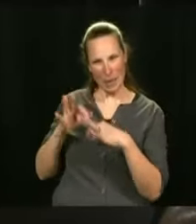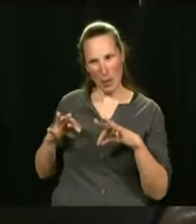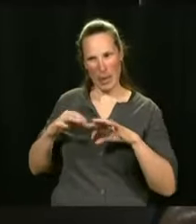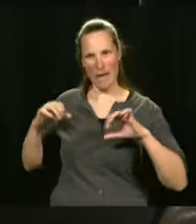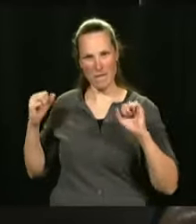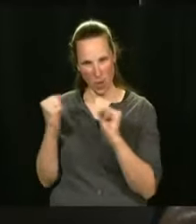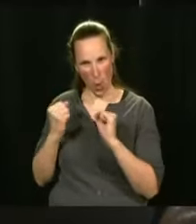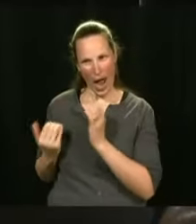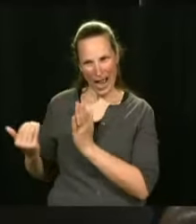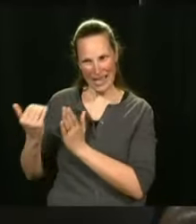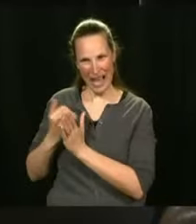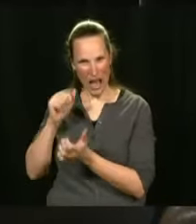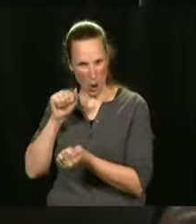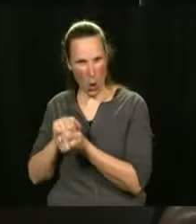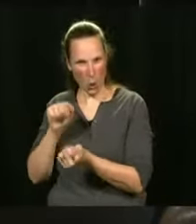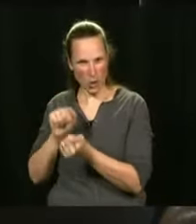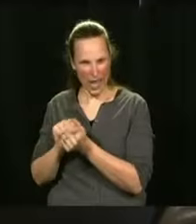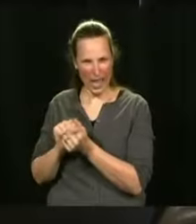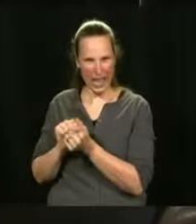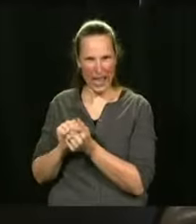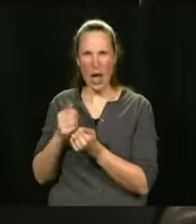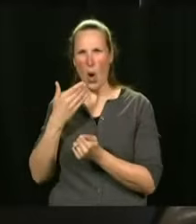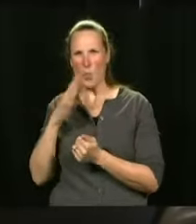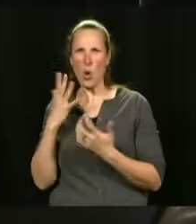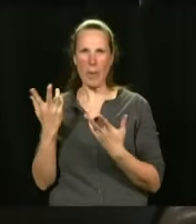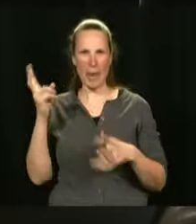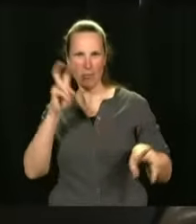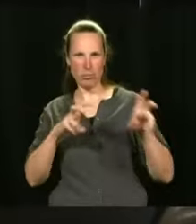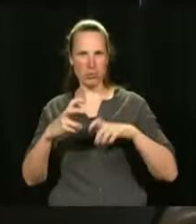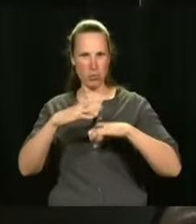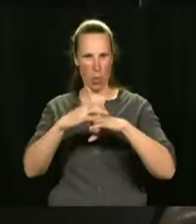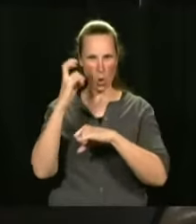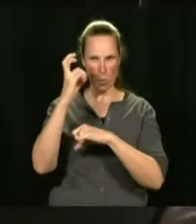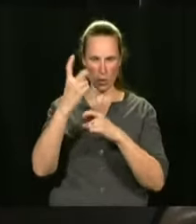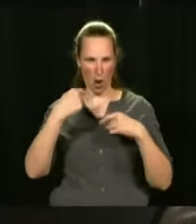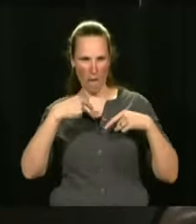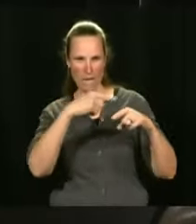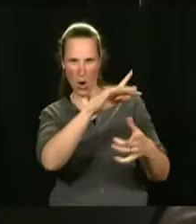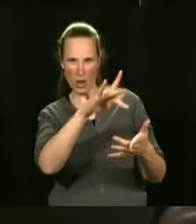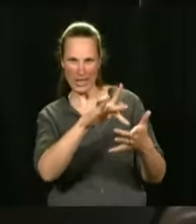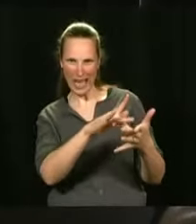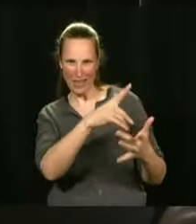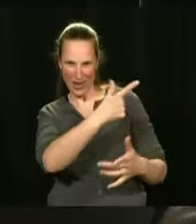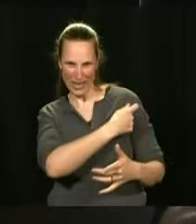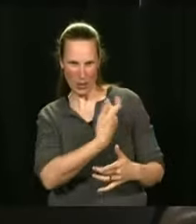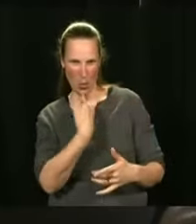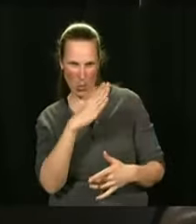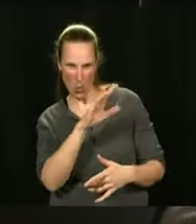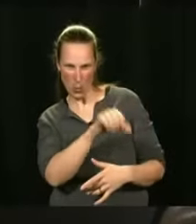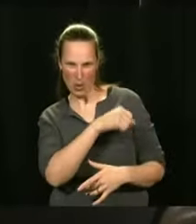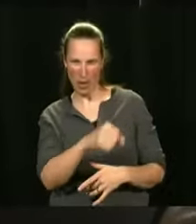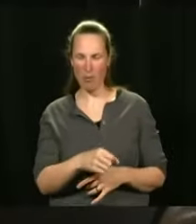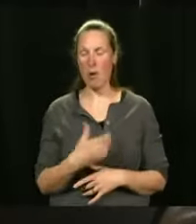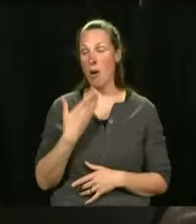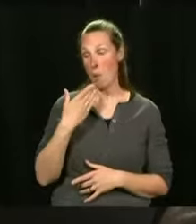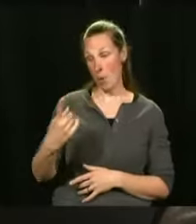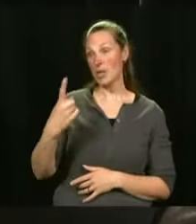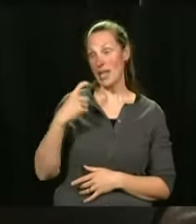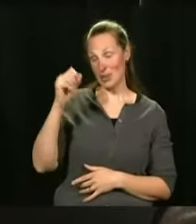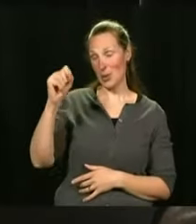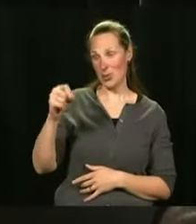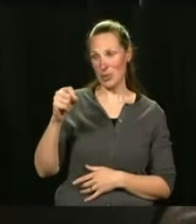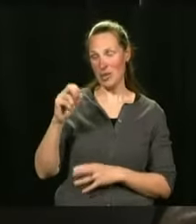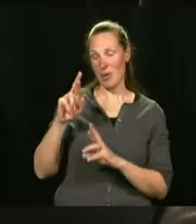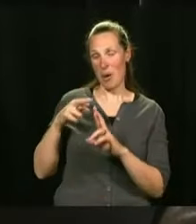vaccination centres while respecting distancing in the buses? Listen, it's part of the challenge. You're highlighting it. And